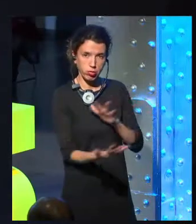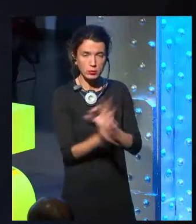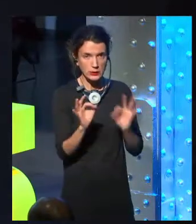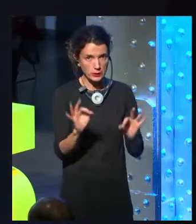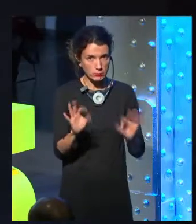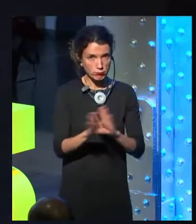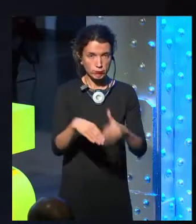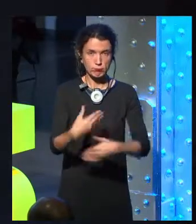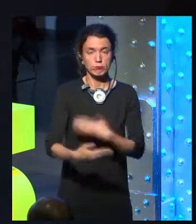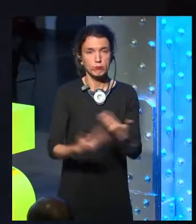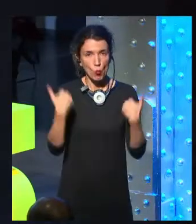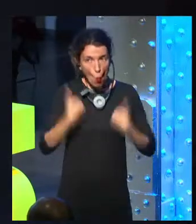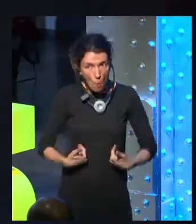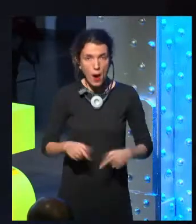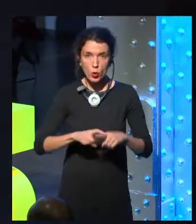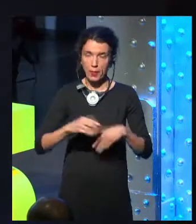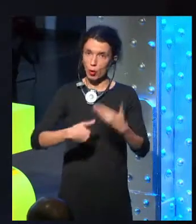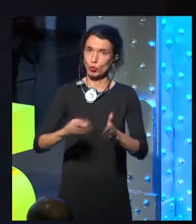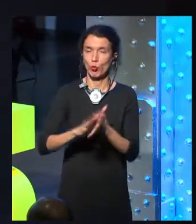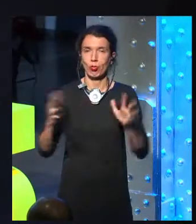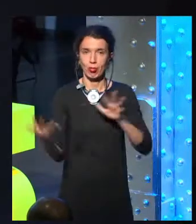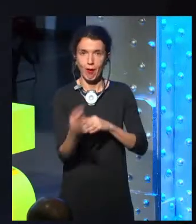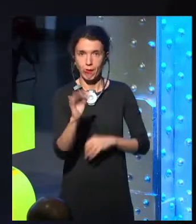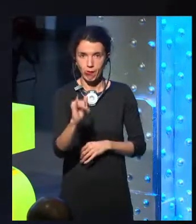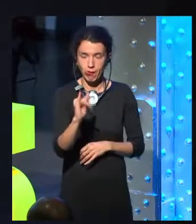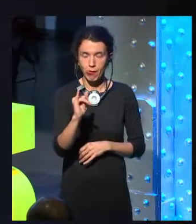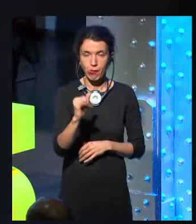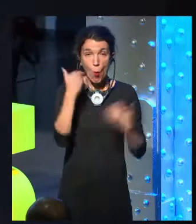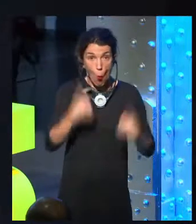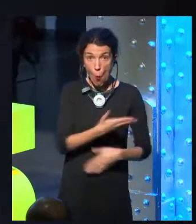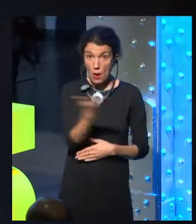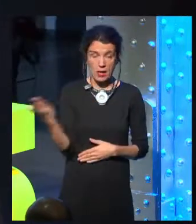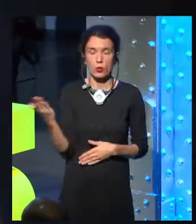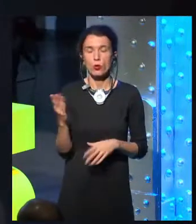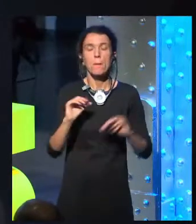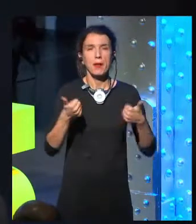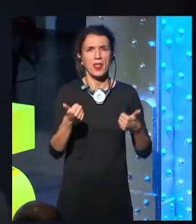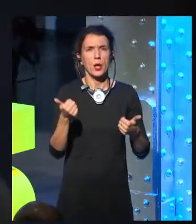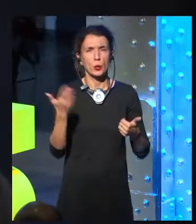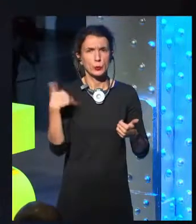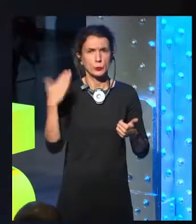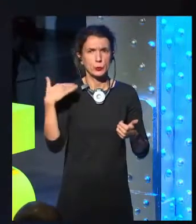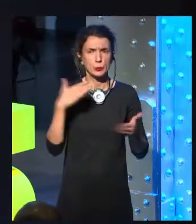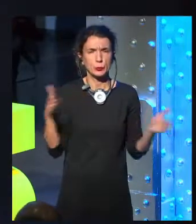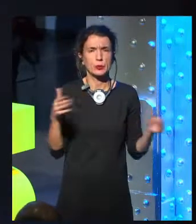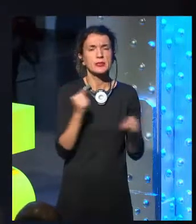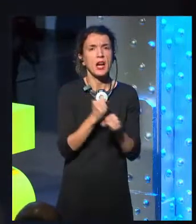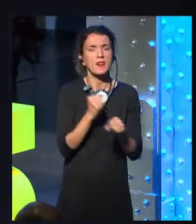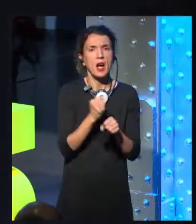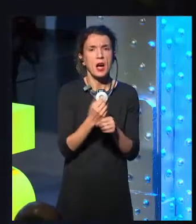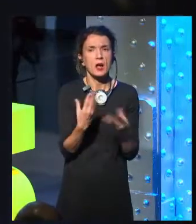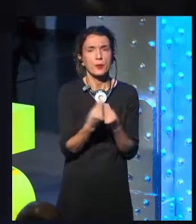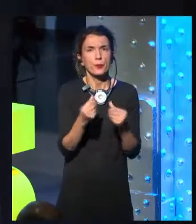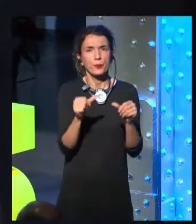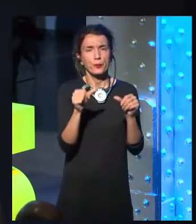humans started to have these premature, weird, squishy things, and we had to take care of them. And